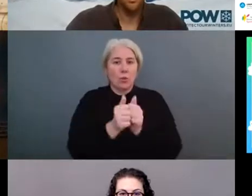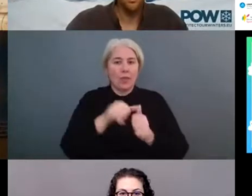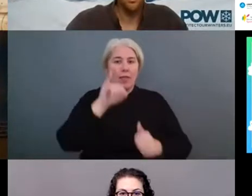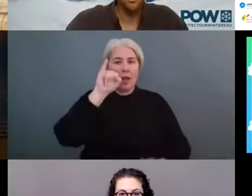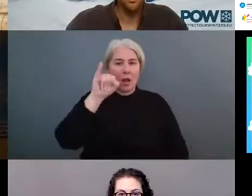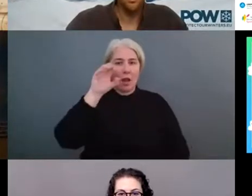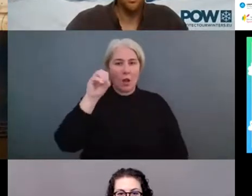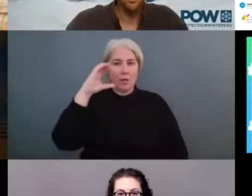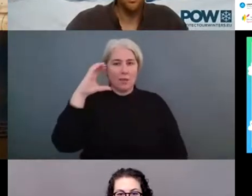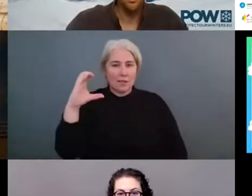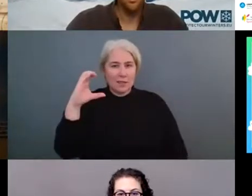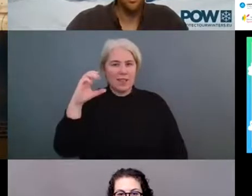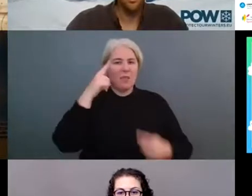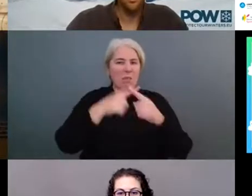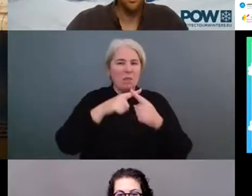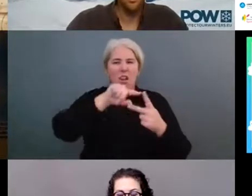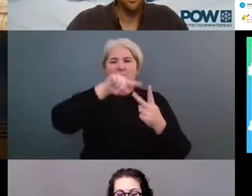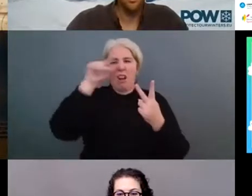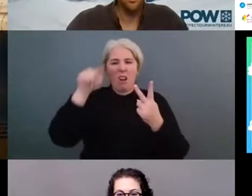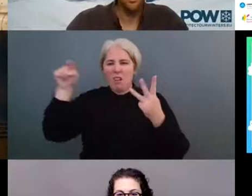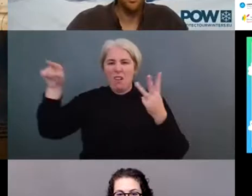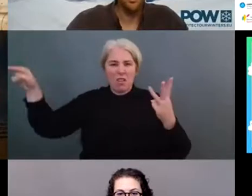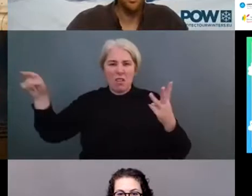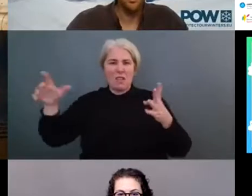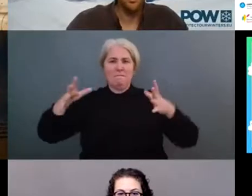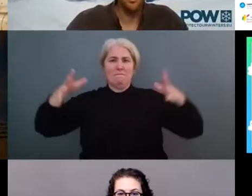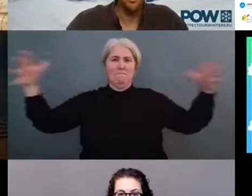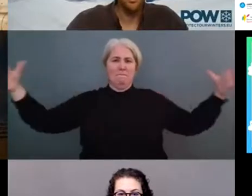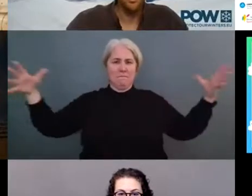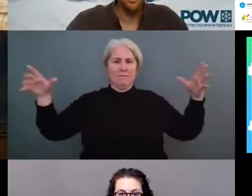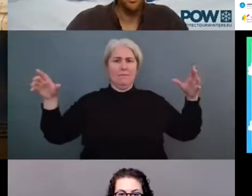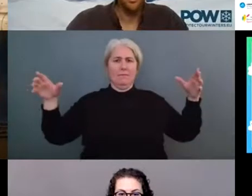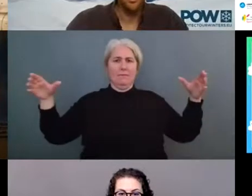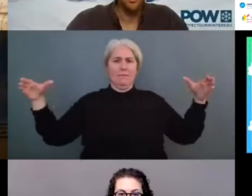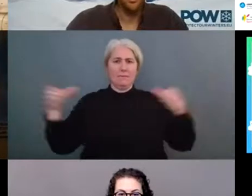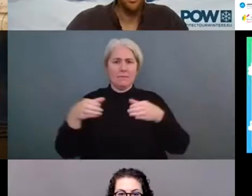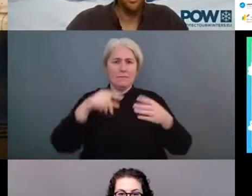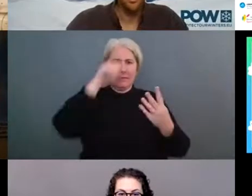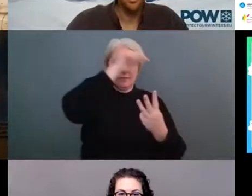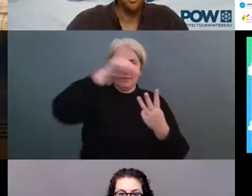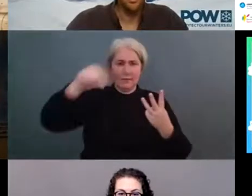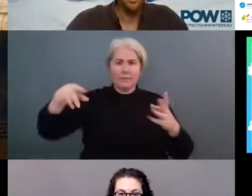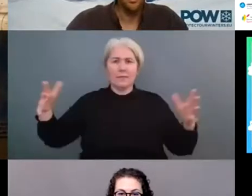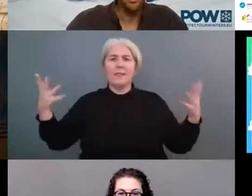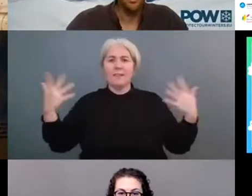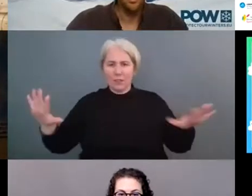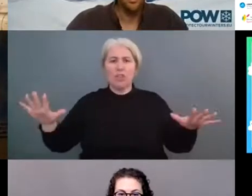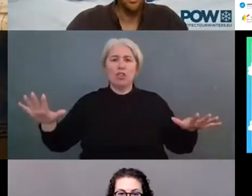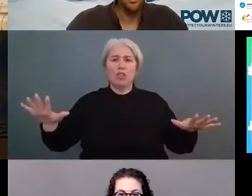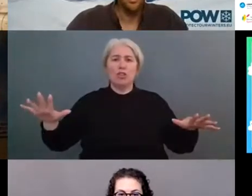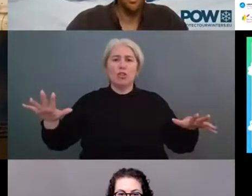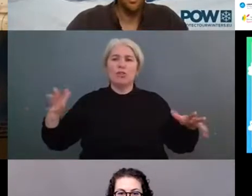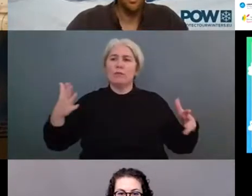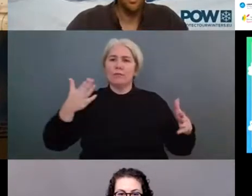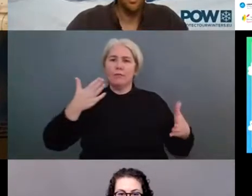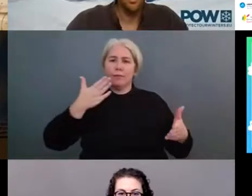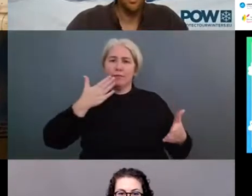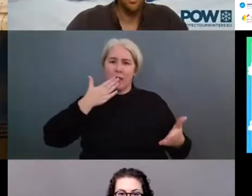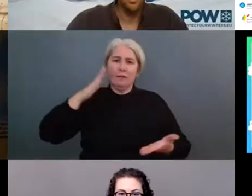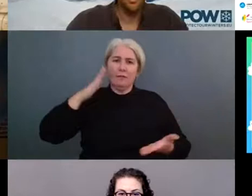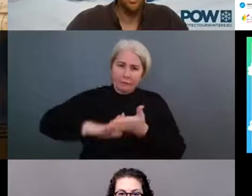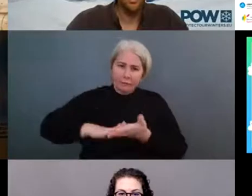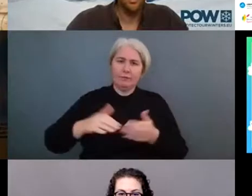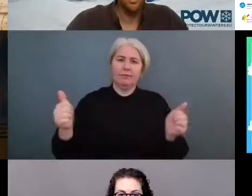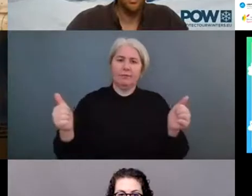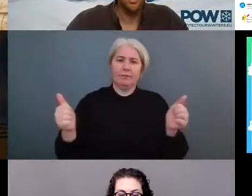other organizations. And the idea is actually to raise awareness on climate climate change